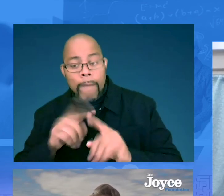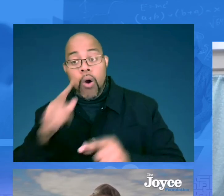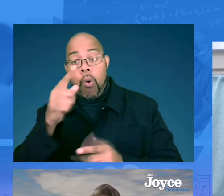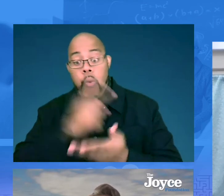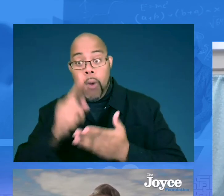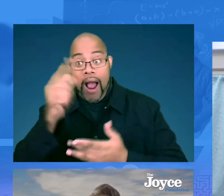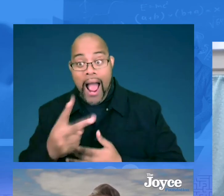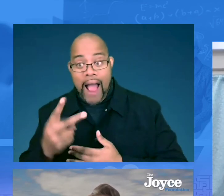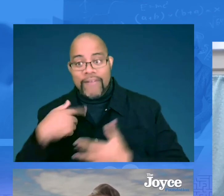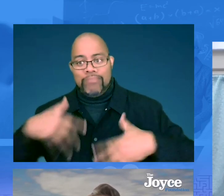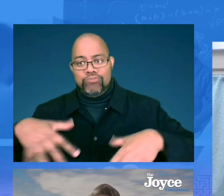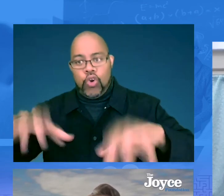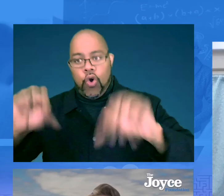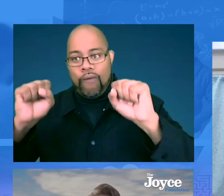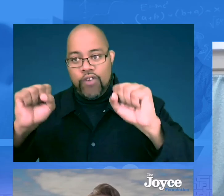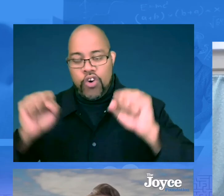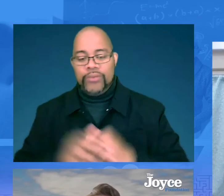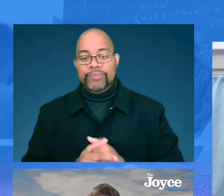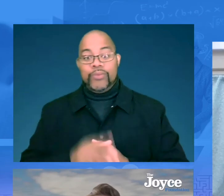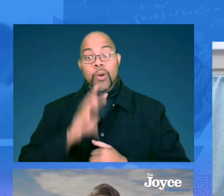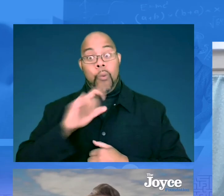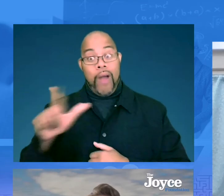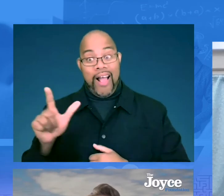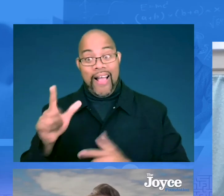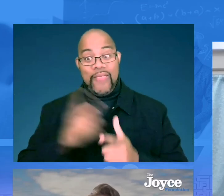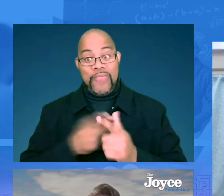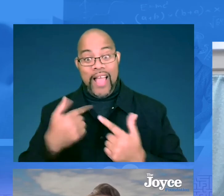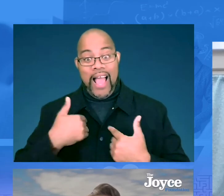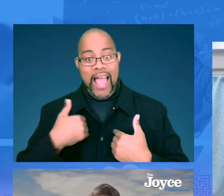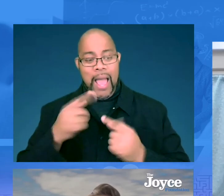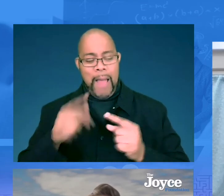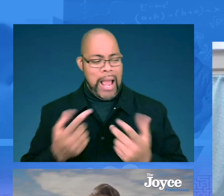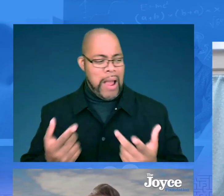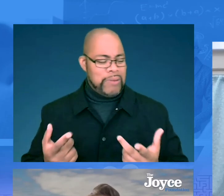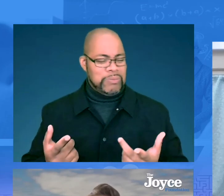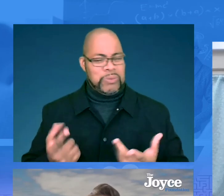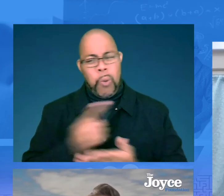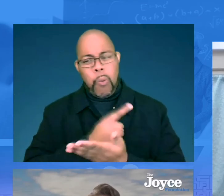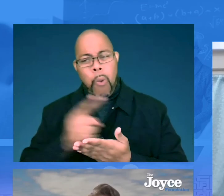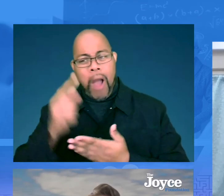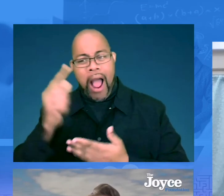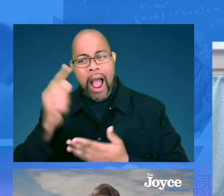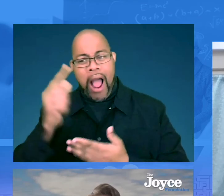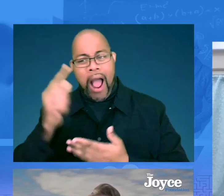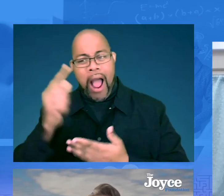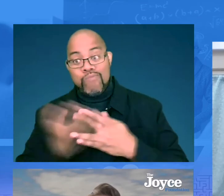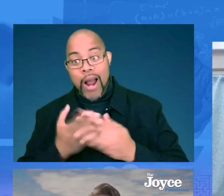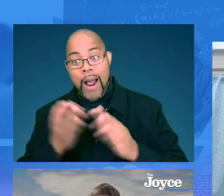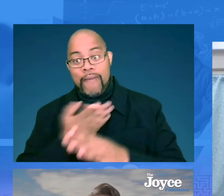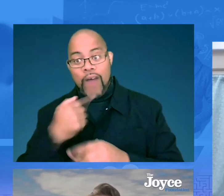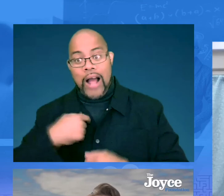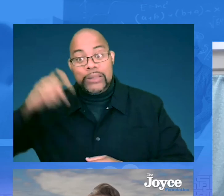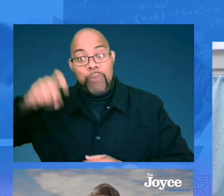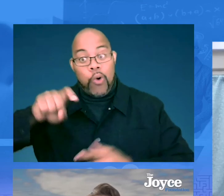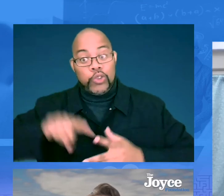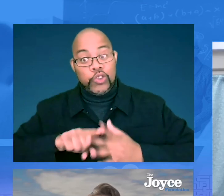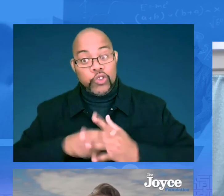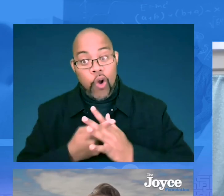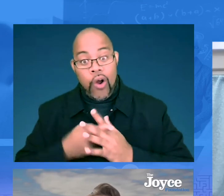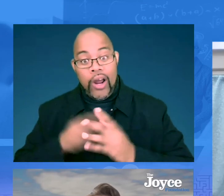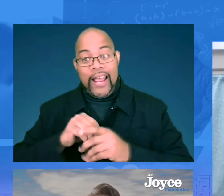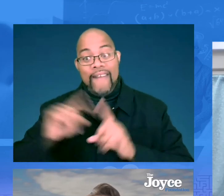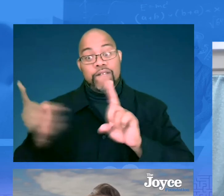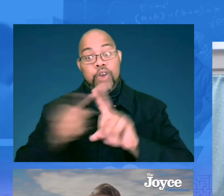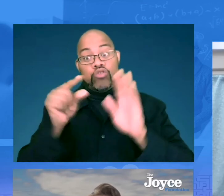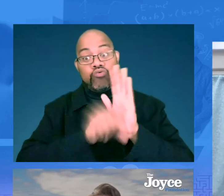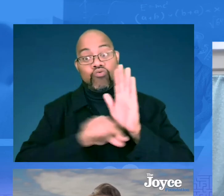ran her classroom. And then about a week and a half in, I took over. Well, then I had about a week and a half break before